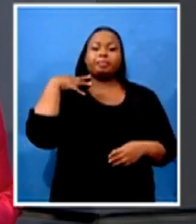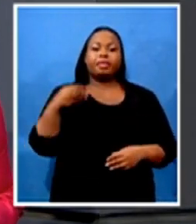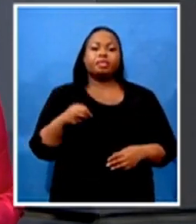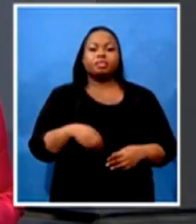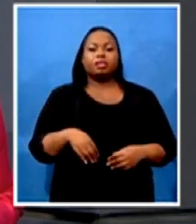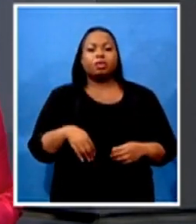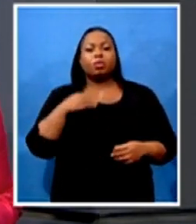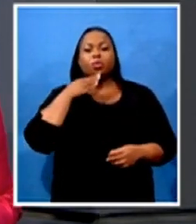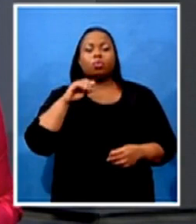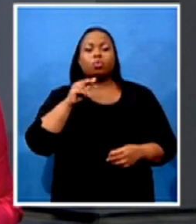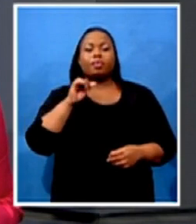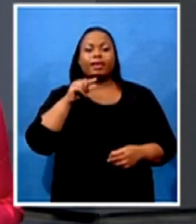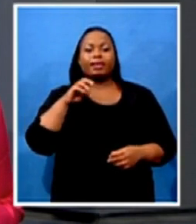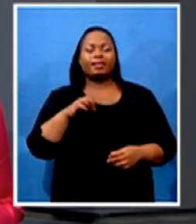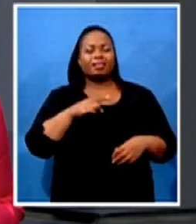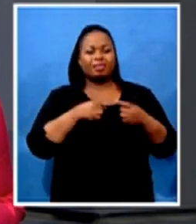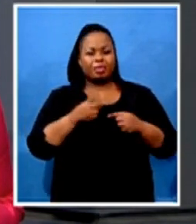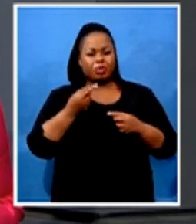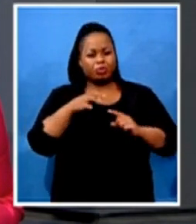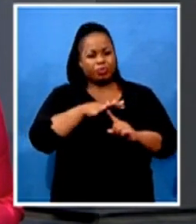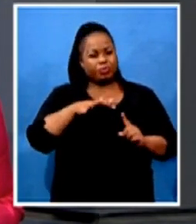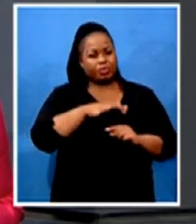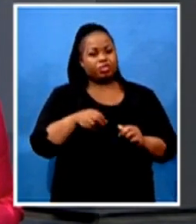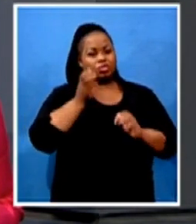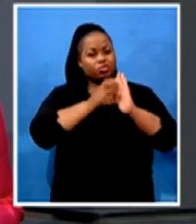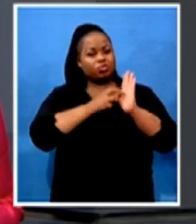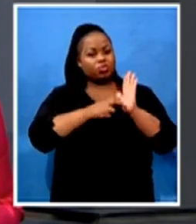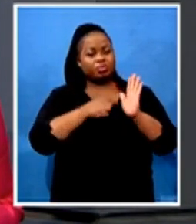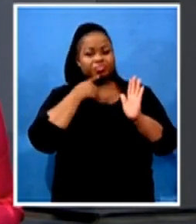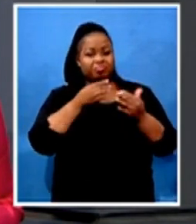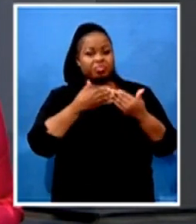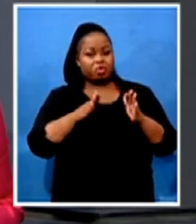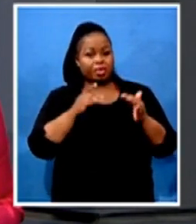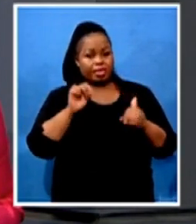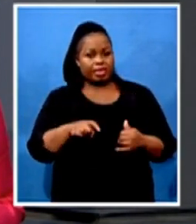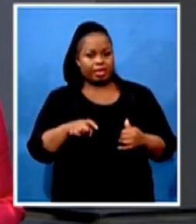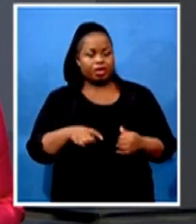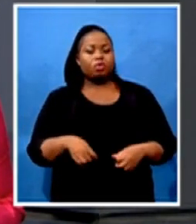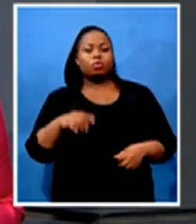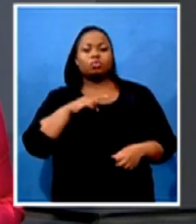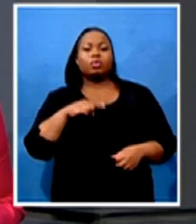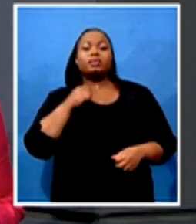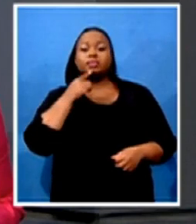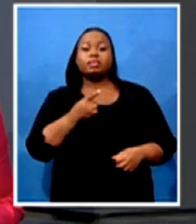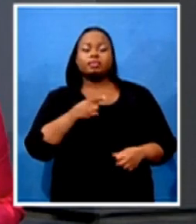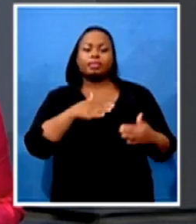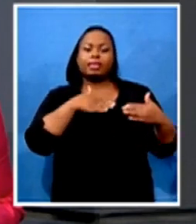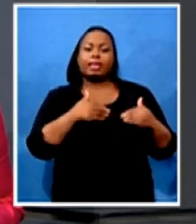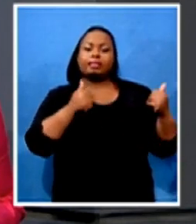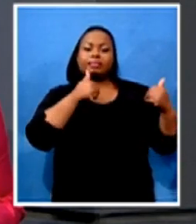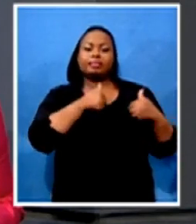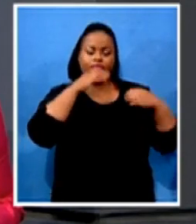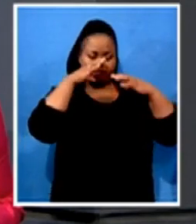new conditions under which restaurants will be allowed to operate with emphasis being placed on health and safety protocols to stop the spread of COVID